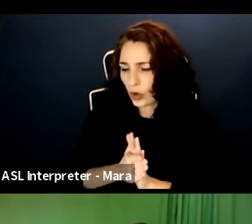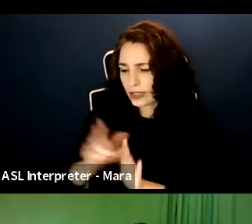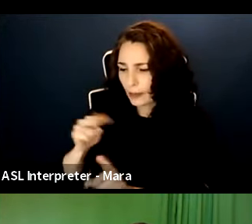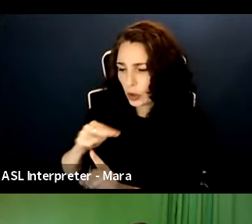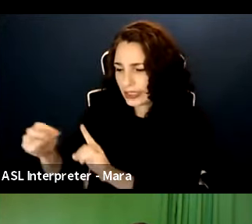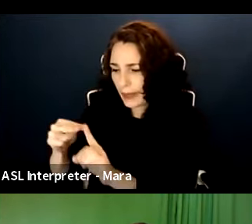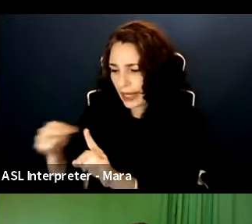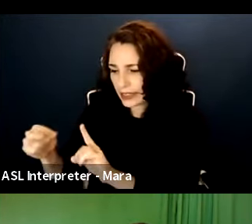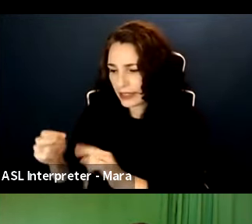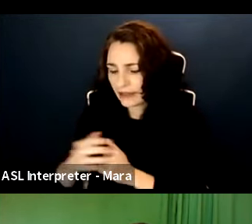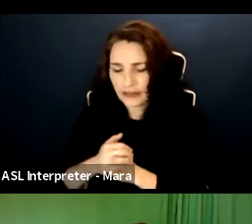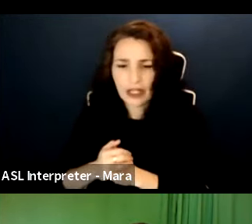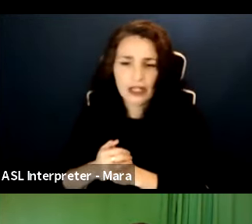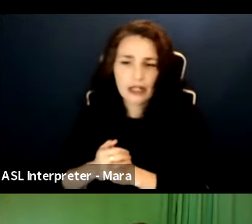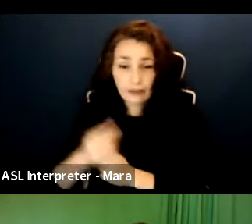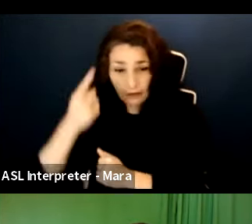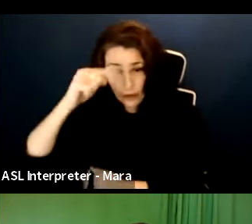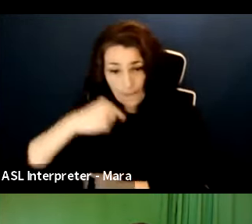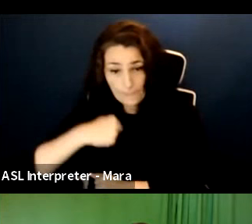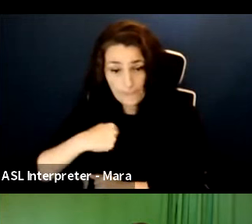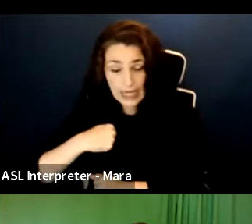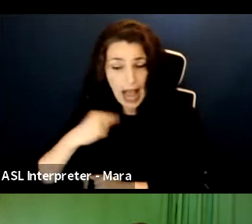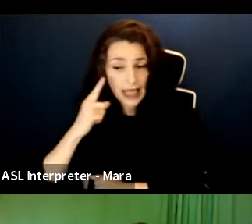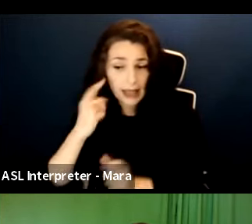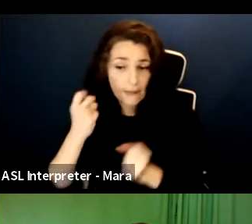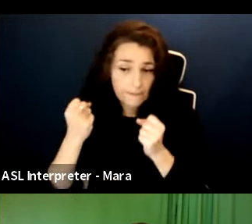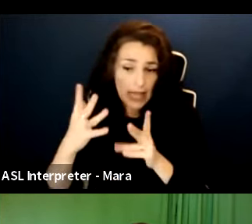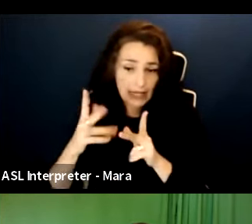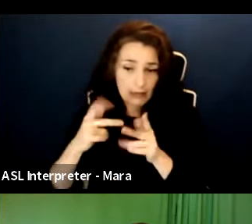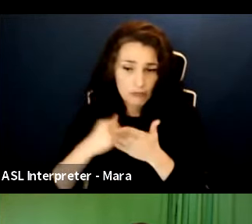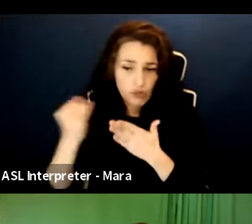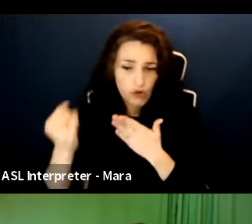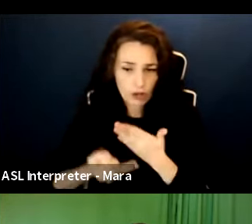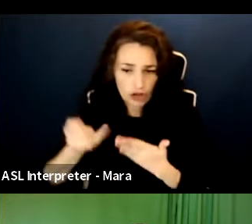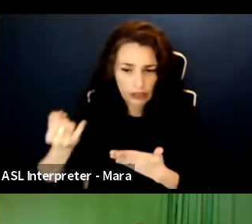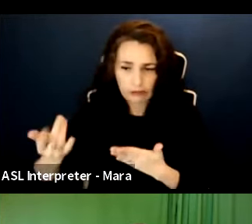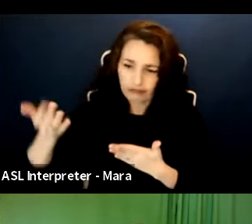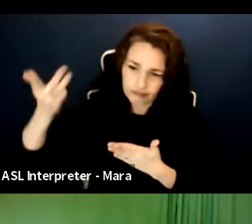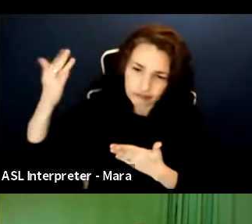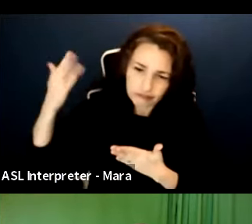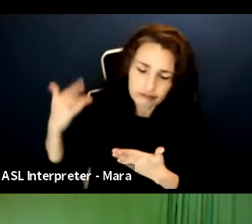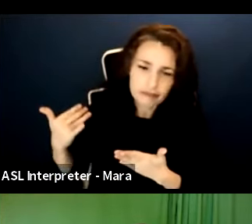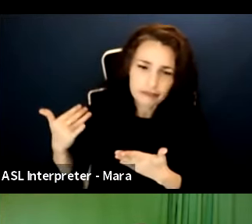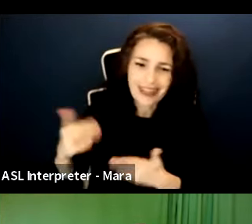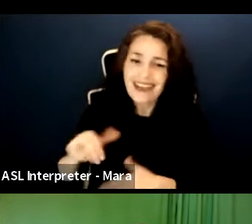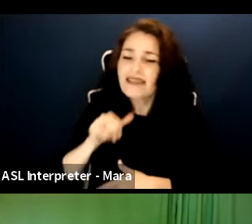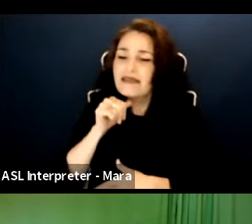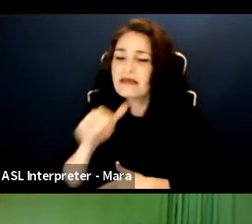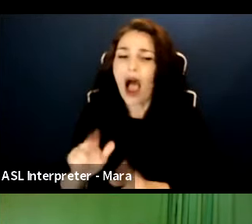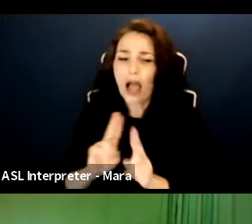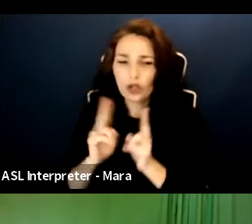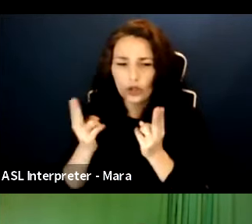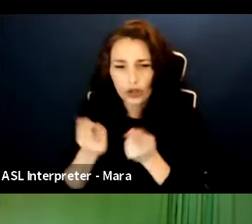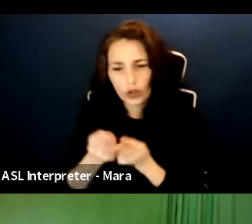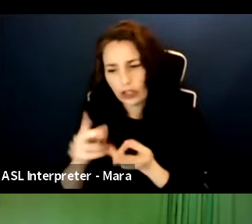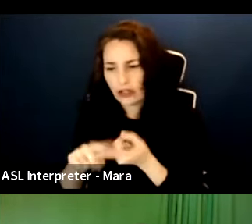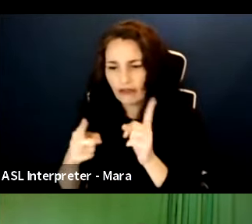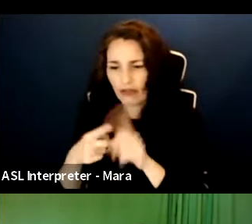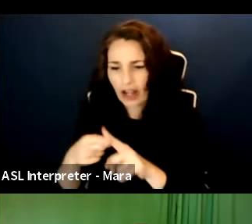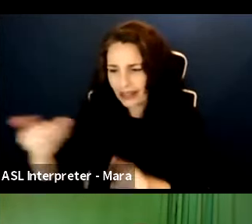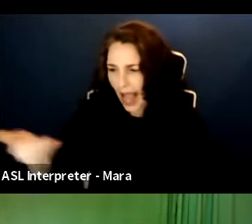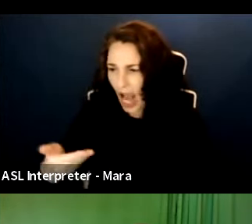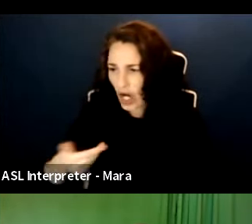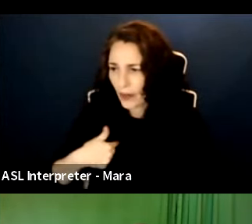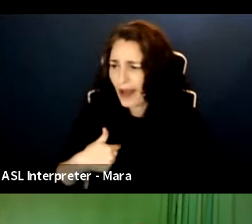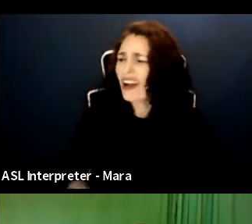one, this is the moment, at least for me, there was a lot of projects in the past where I had a lot of like non-union friends and they're doing something. And I'm like, Oh, I'd love